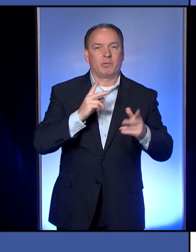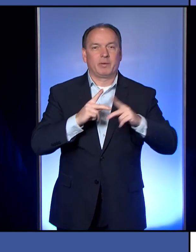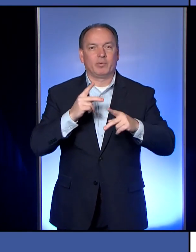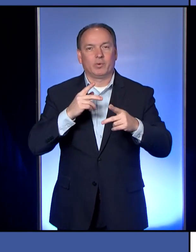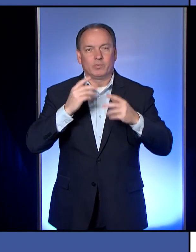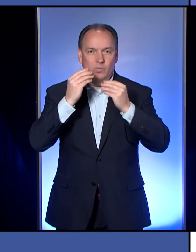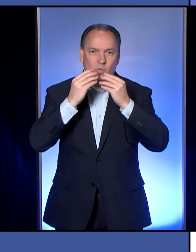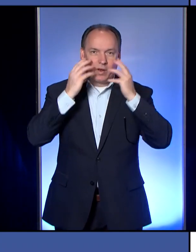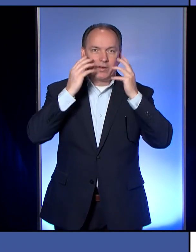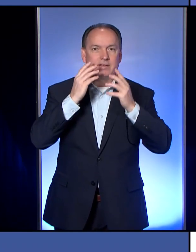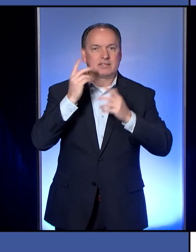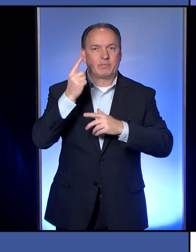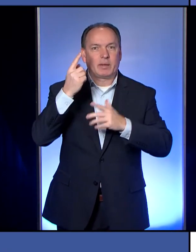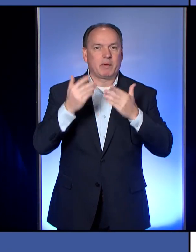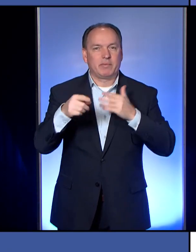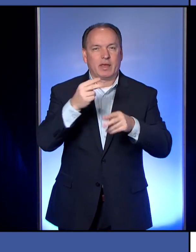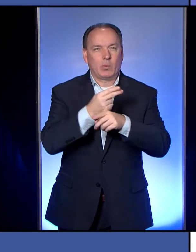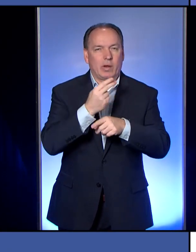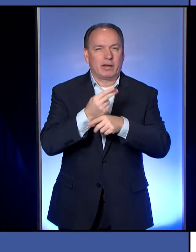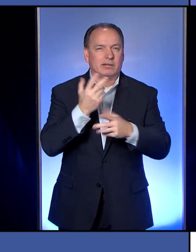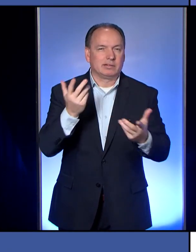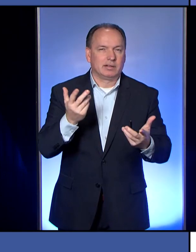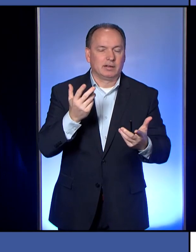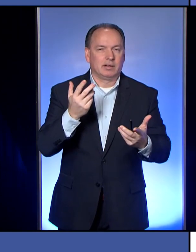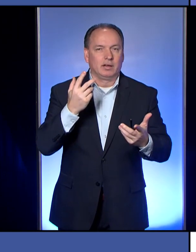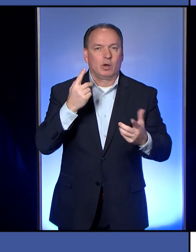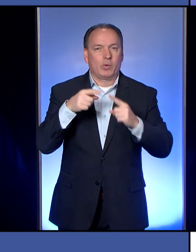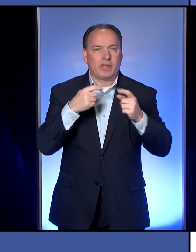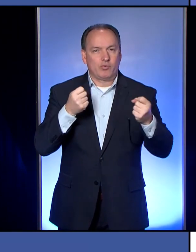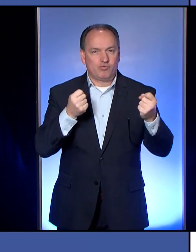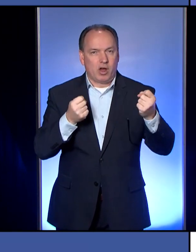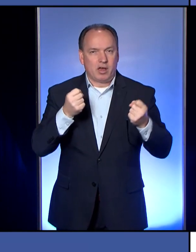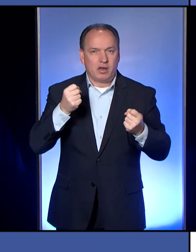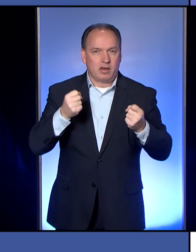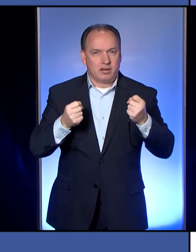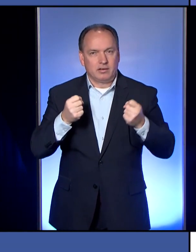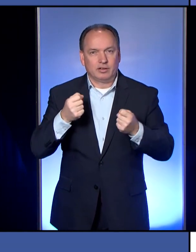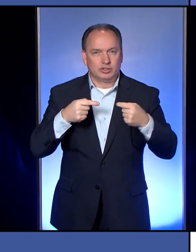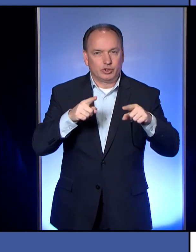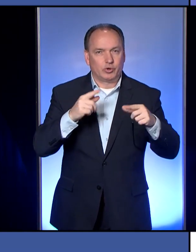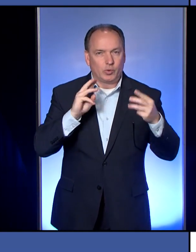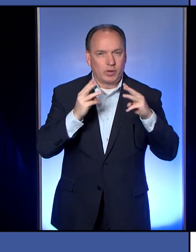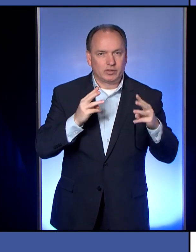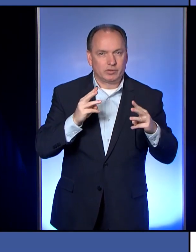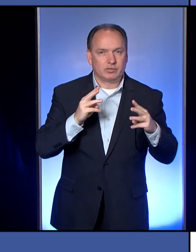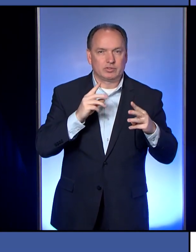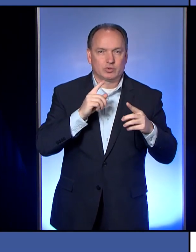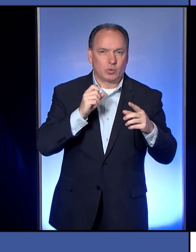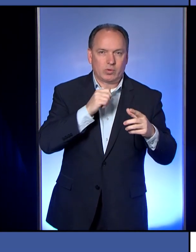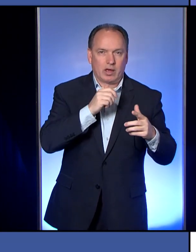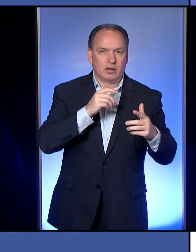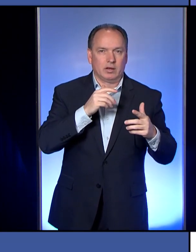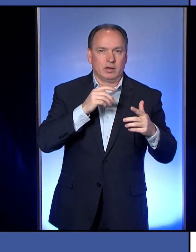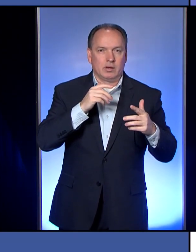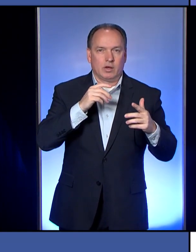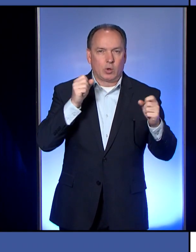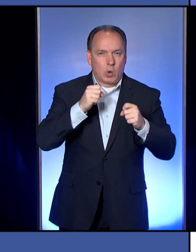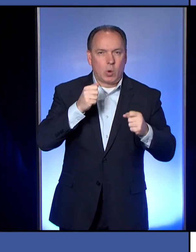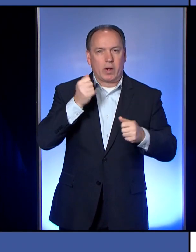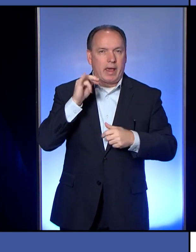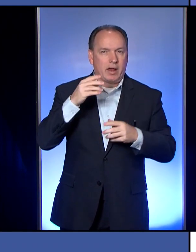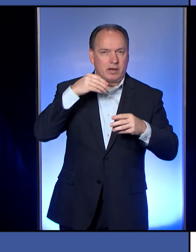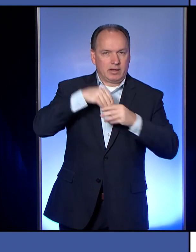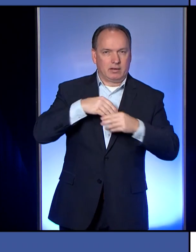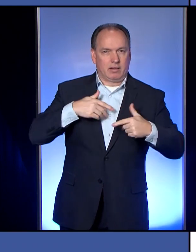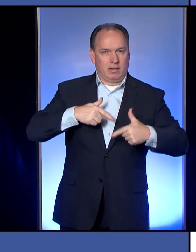something that maybe they wear running in the winter, you know, to try to keep their lungs from getting burned. I've seen people even just